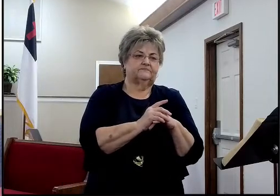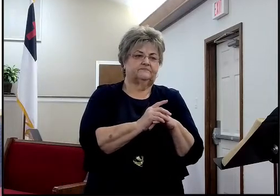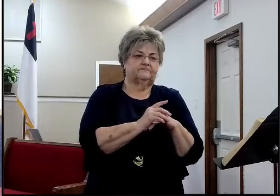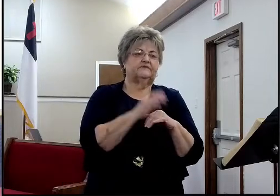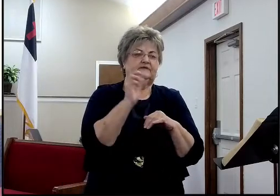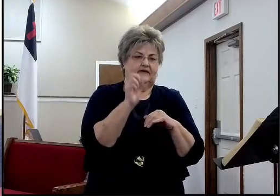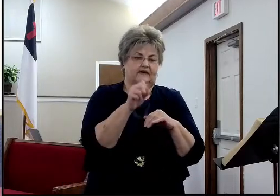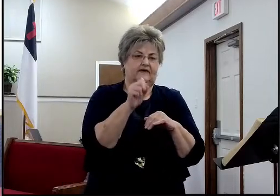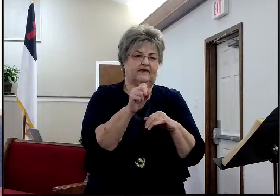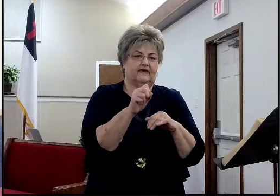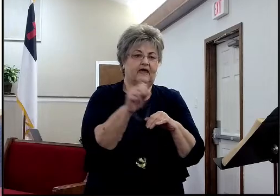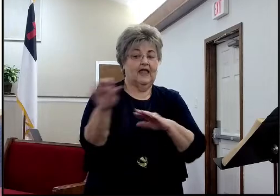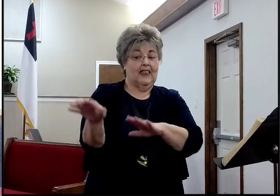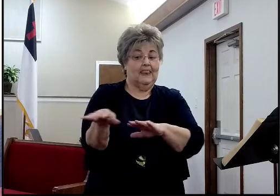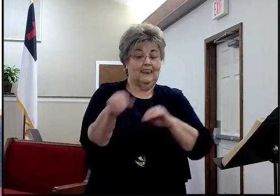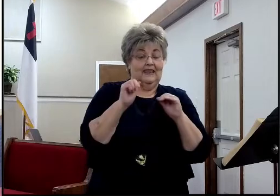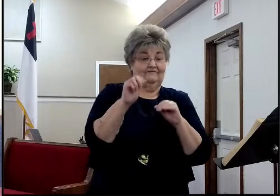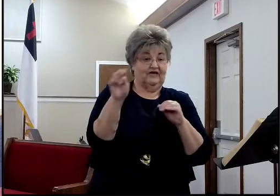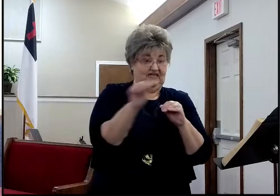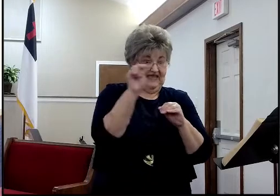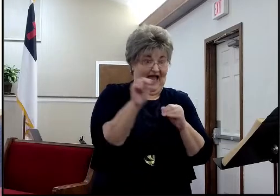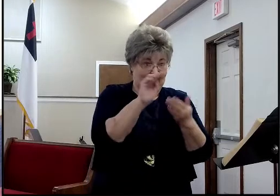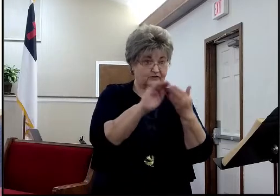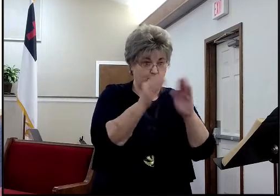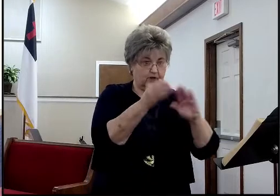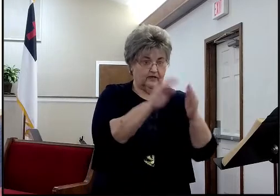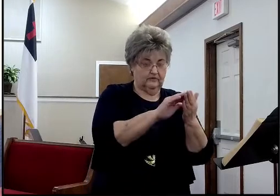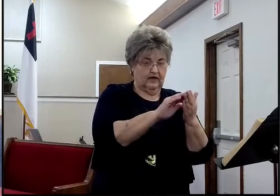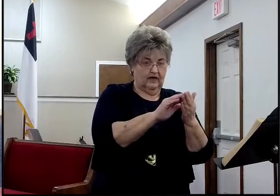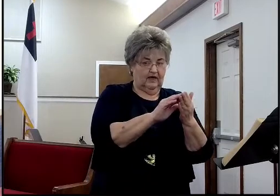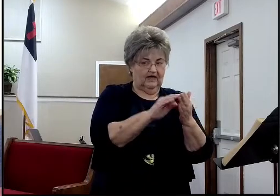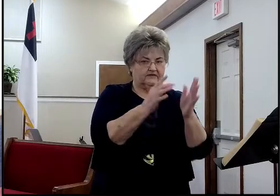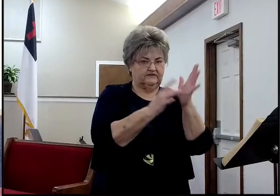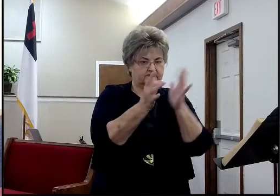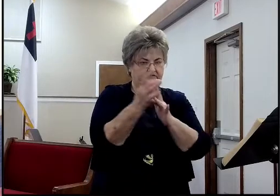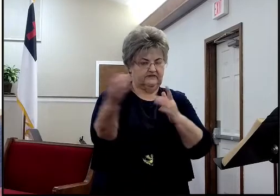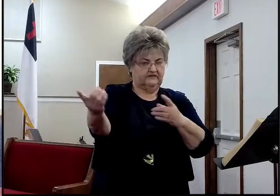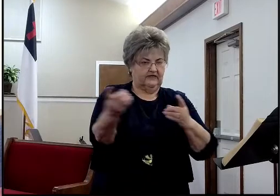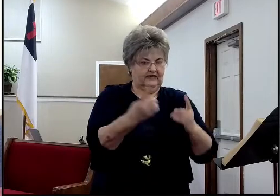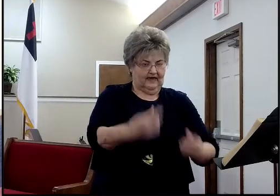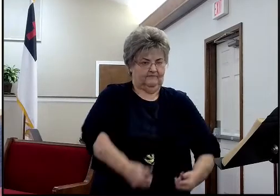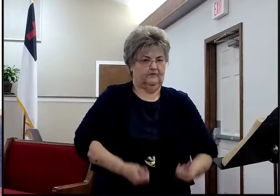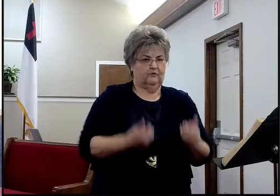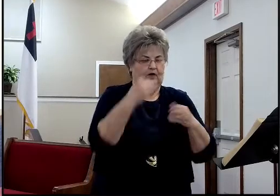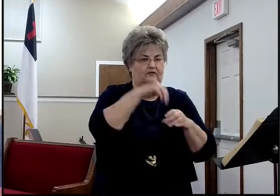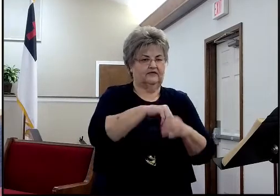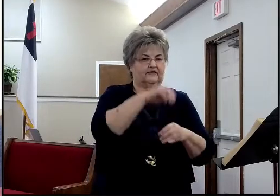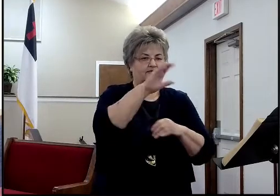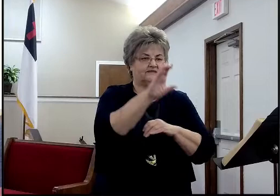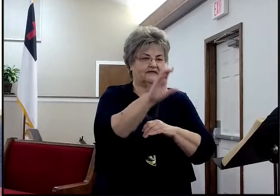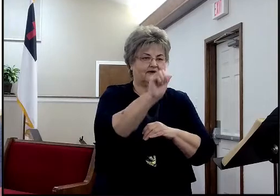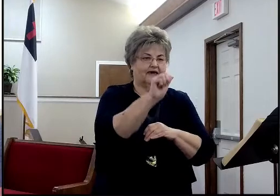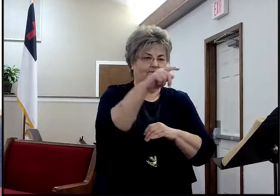yes, and leaving Nazareth, he came and dwelt in Capernaum, which is upon the sea coast, in the borders of what,